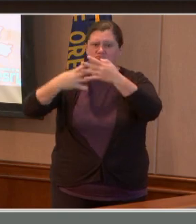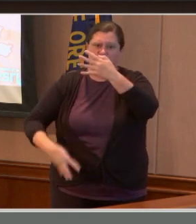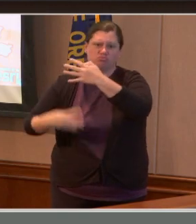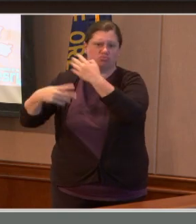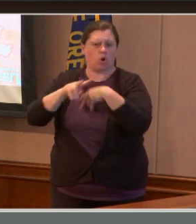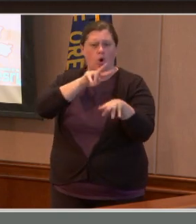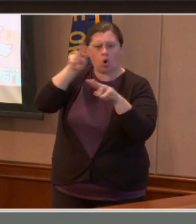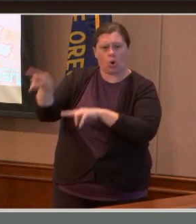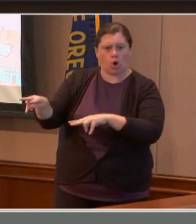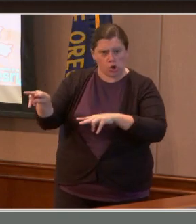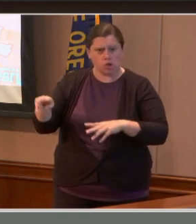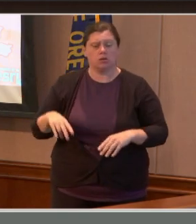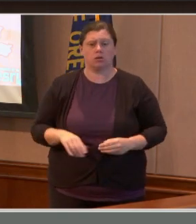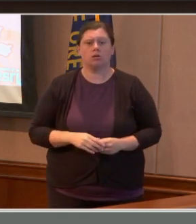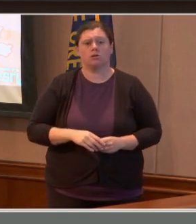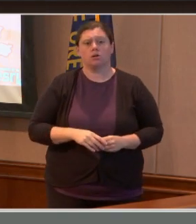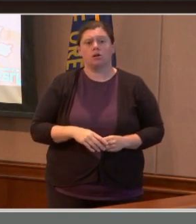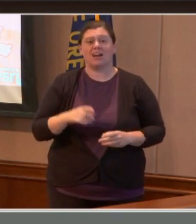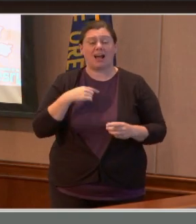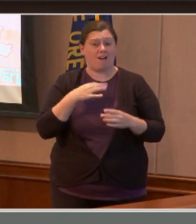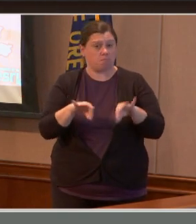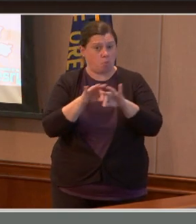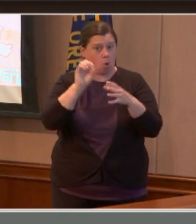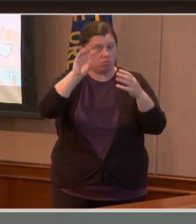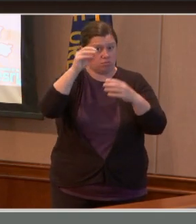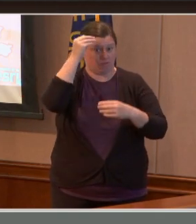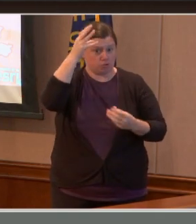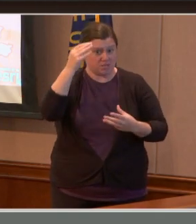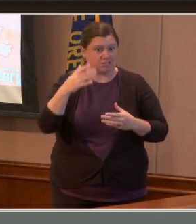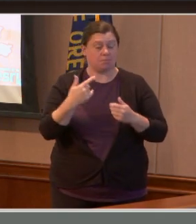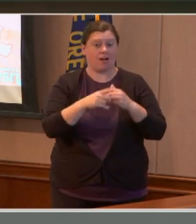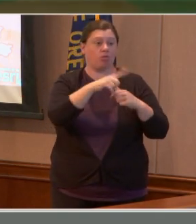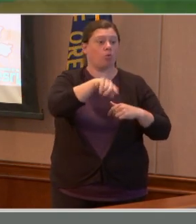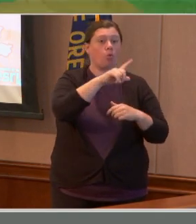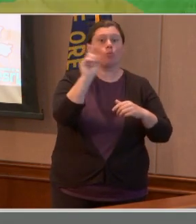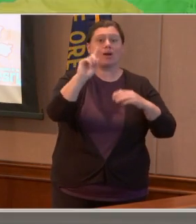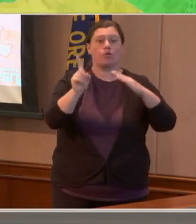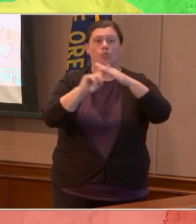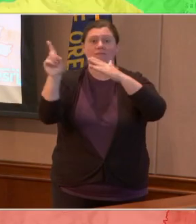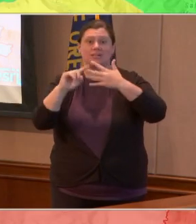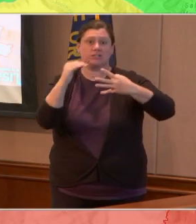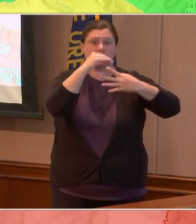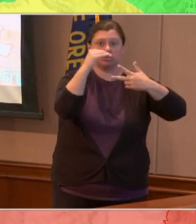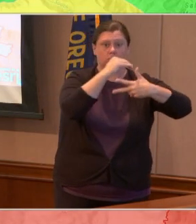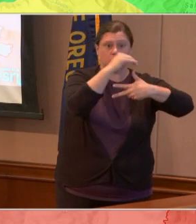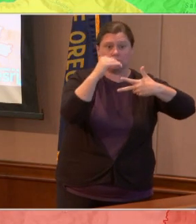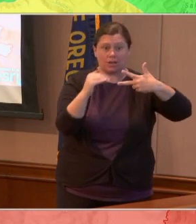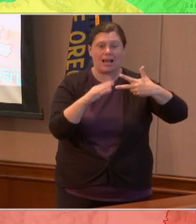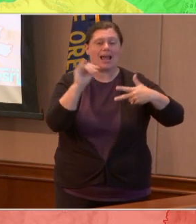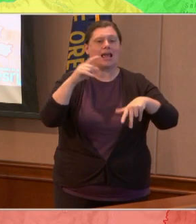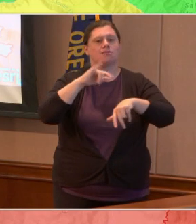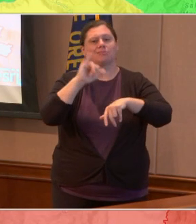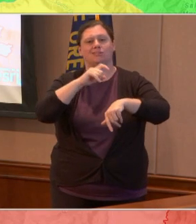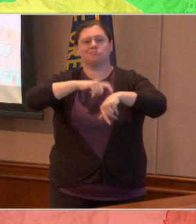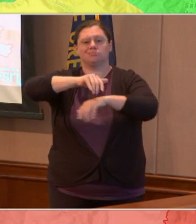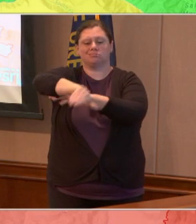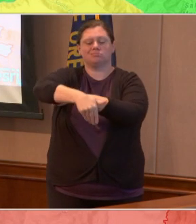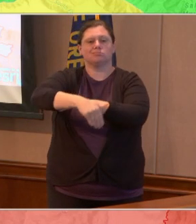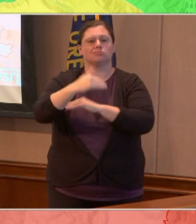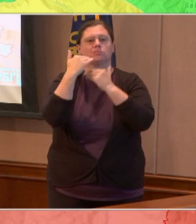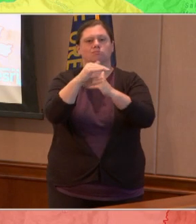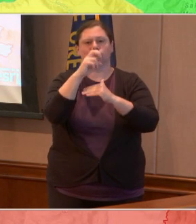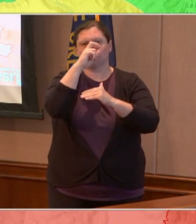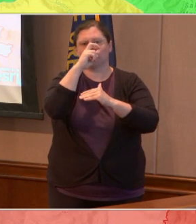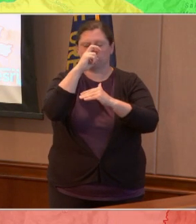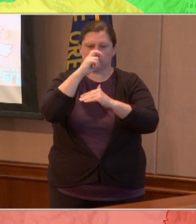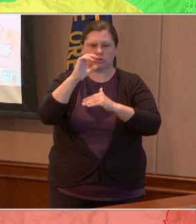evacuation zones and the curfew that are now in place. We have some significant changes to the evacuation levels, and